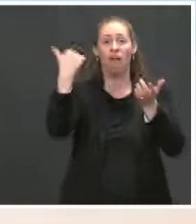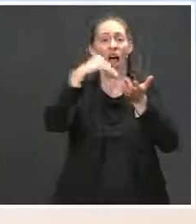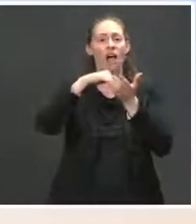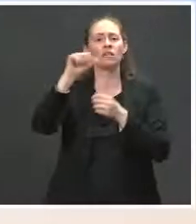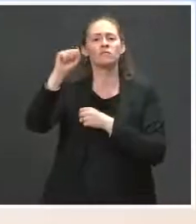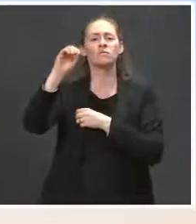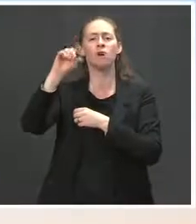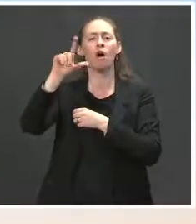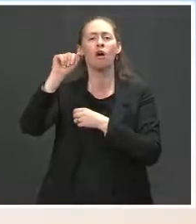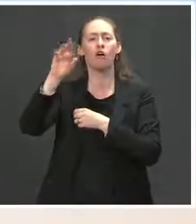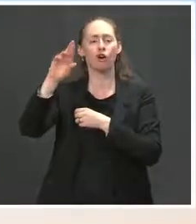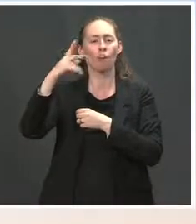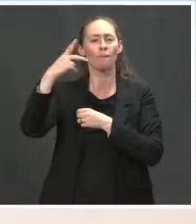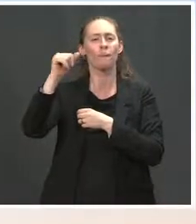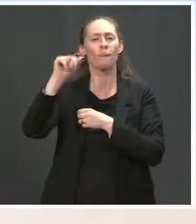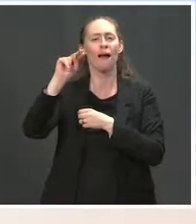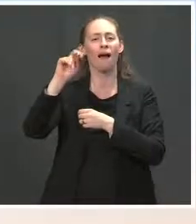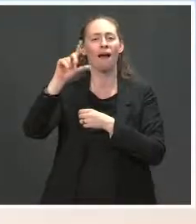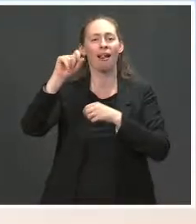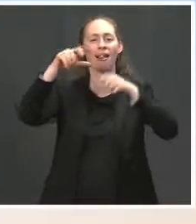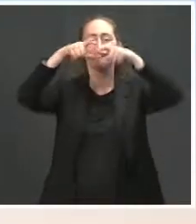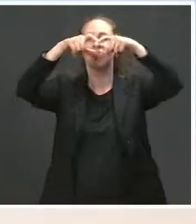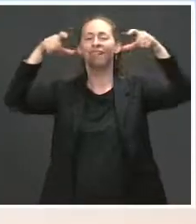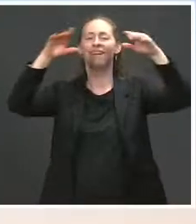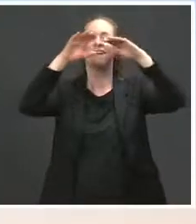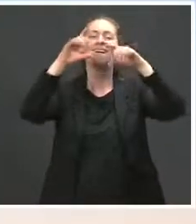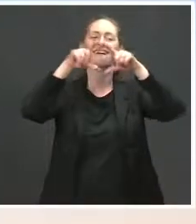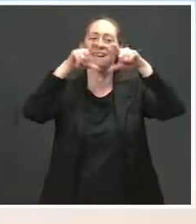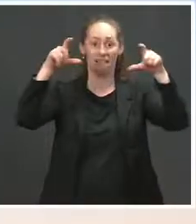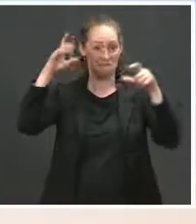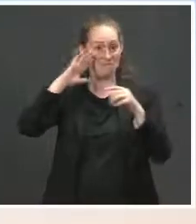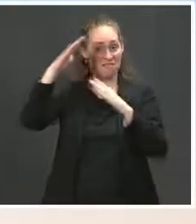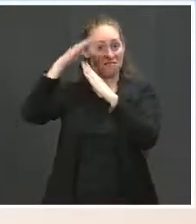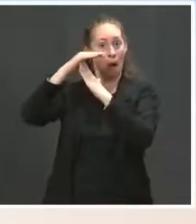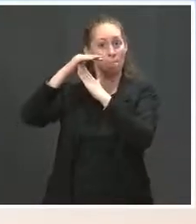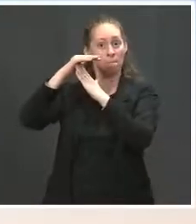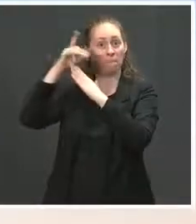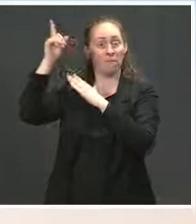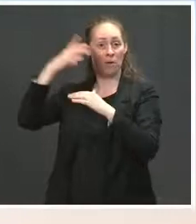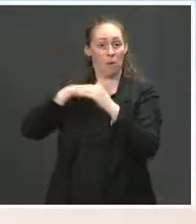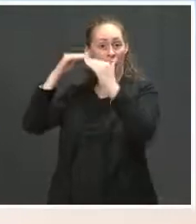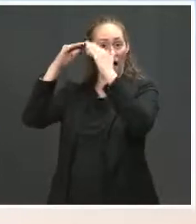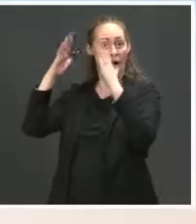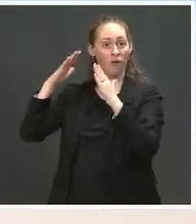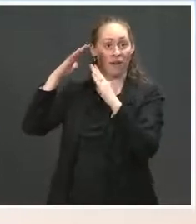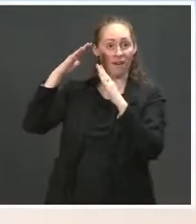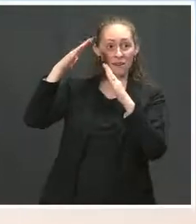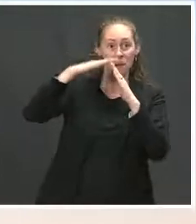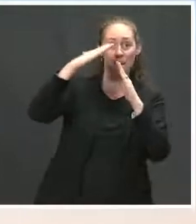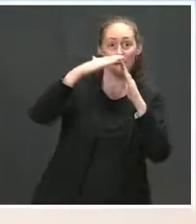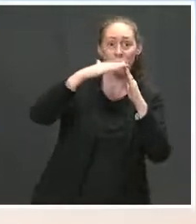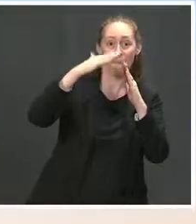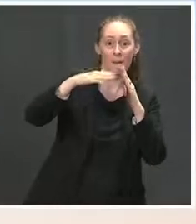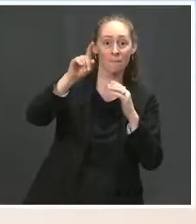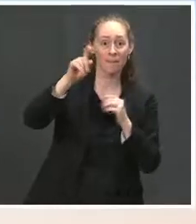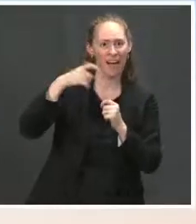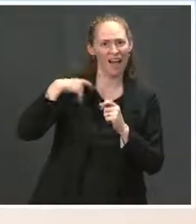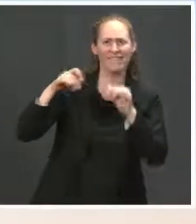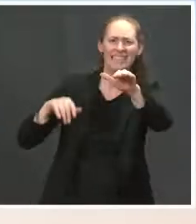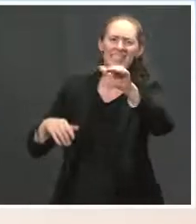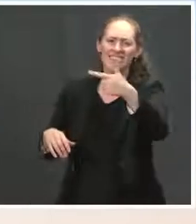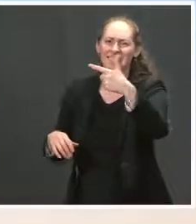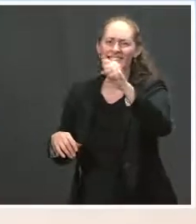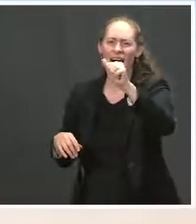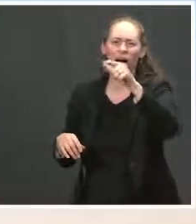that's a good question. I will have to check with our — probably the GSA. I will have to see who makes that determination. But